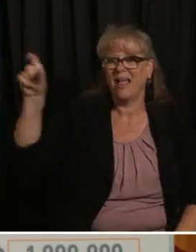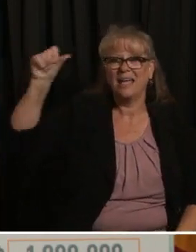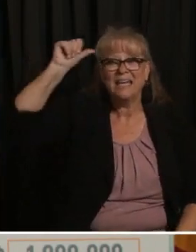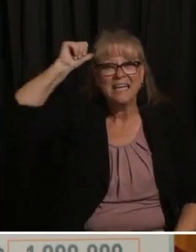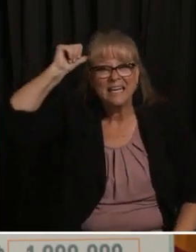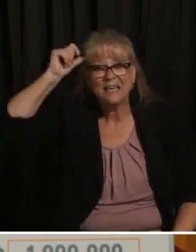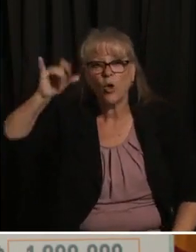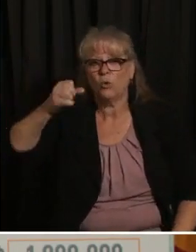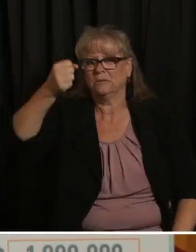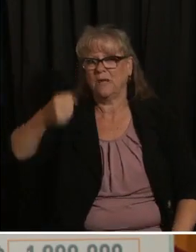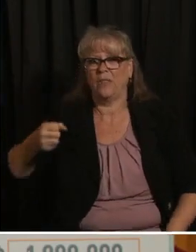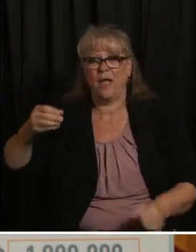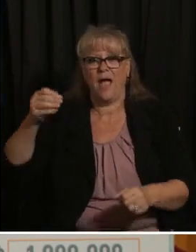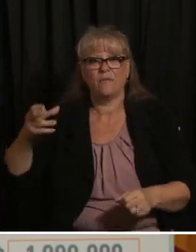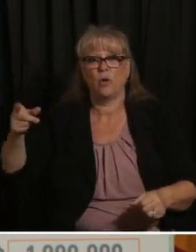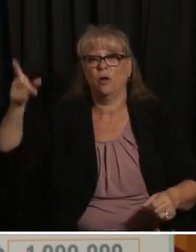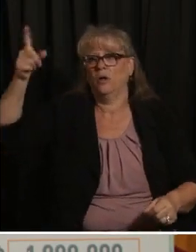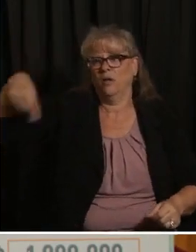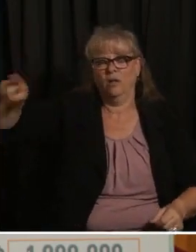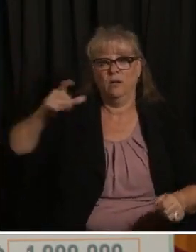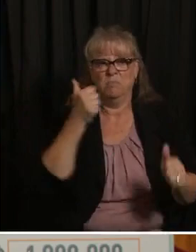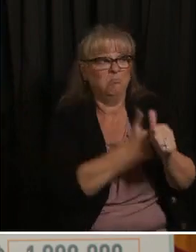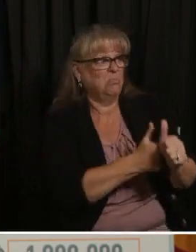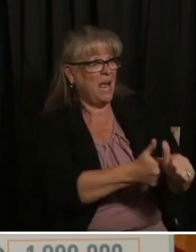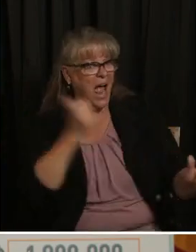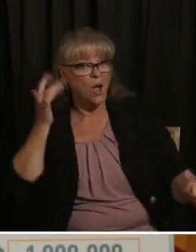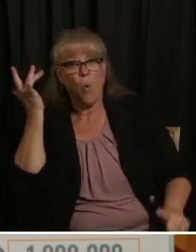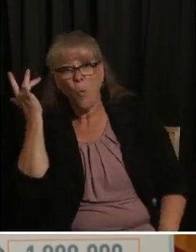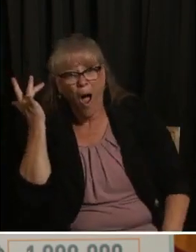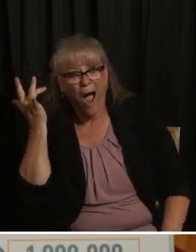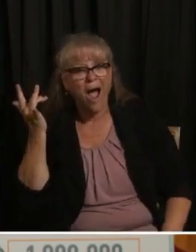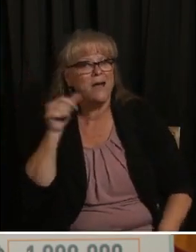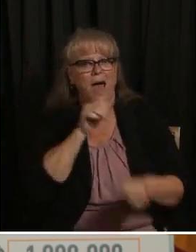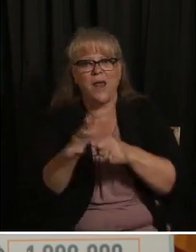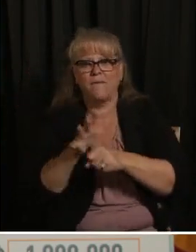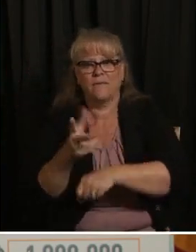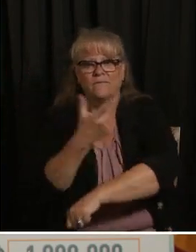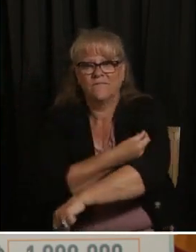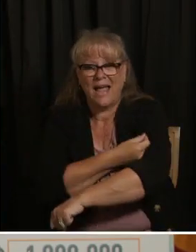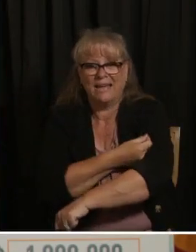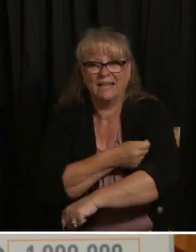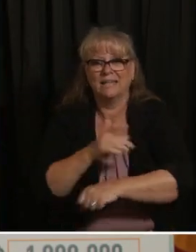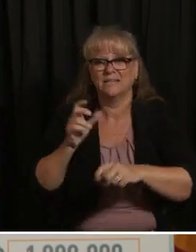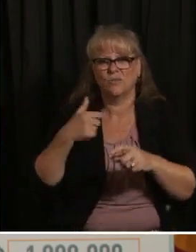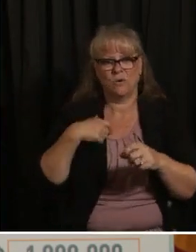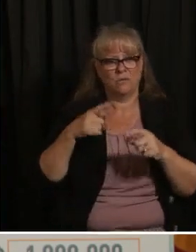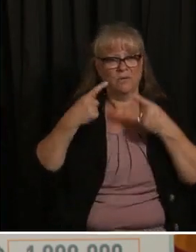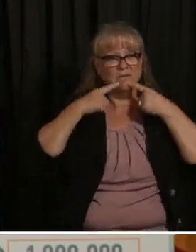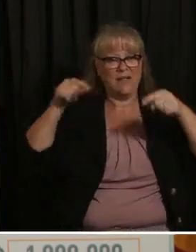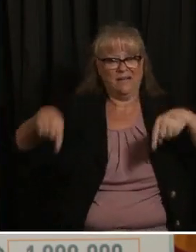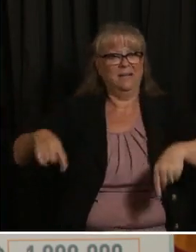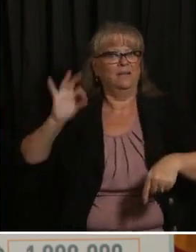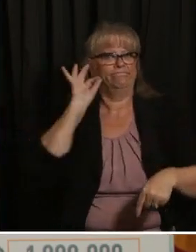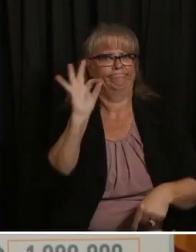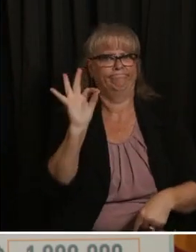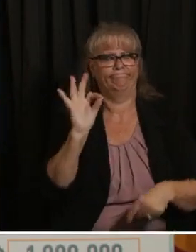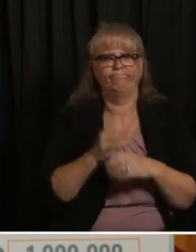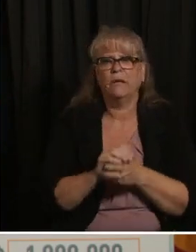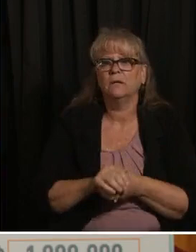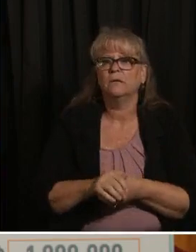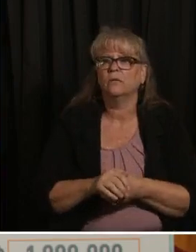us so the vaccine has been tremendously successful it's not a time today to be selfish or